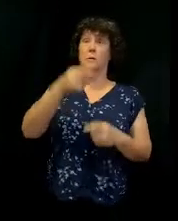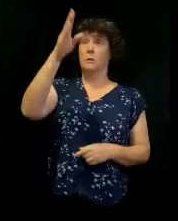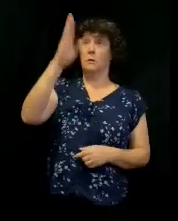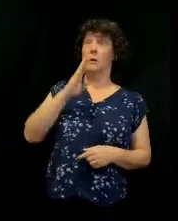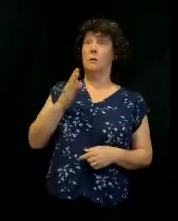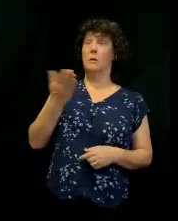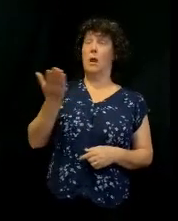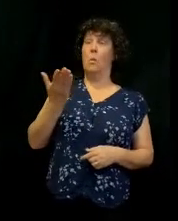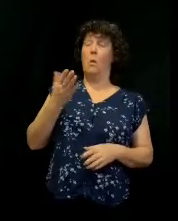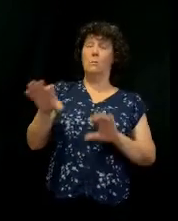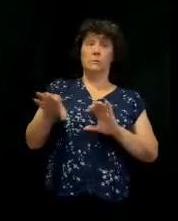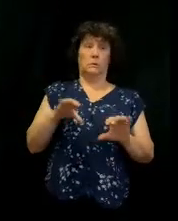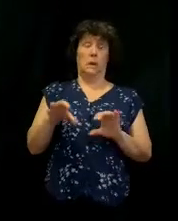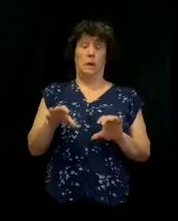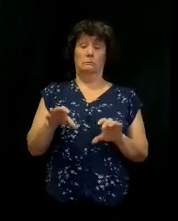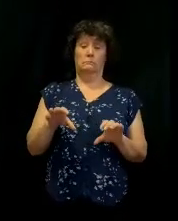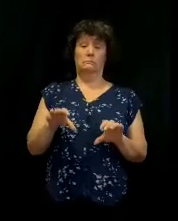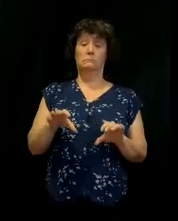has done.